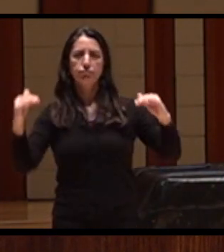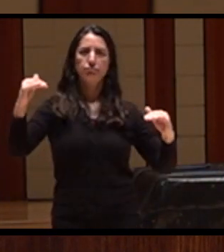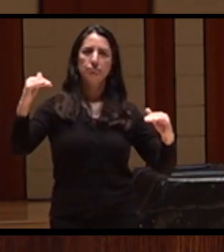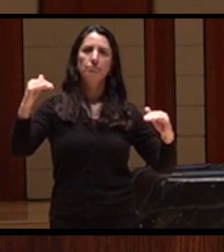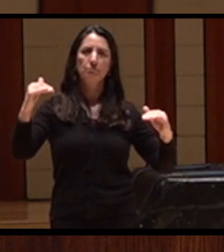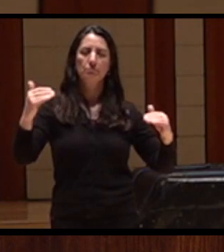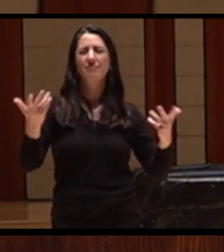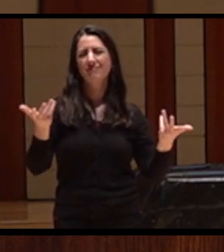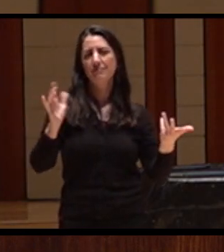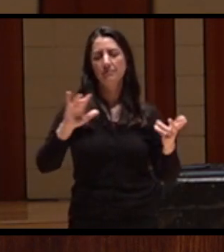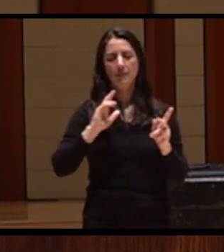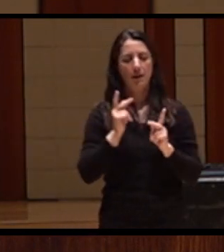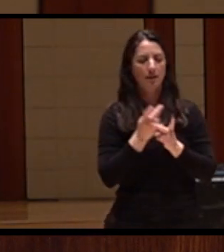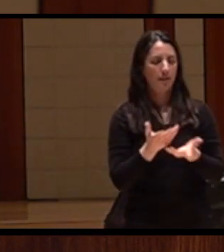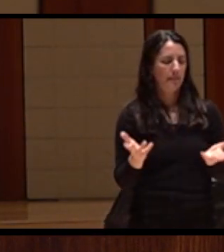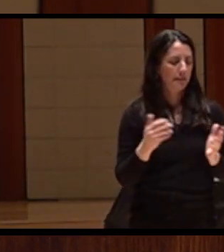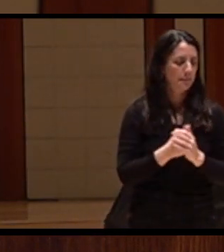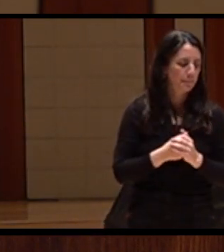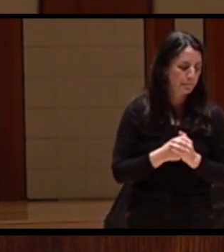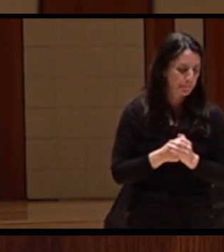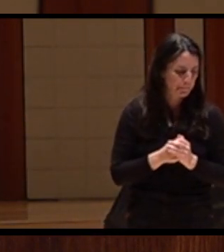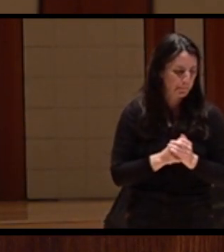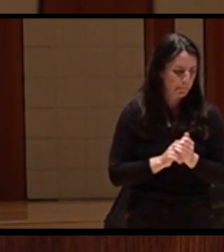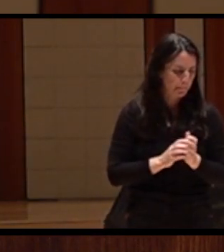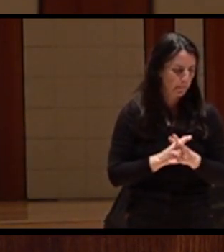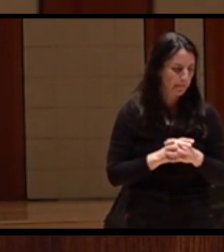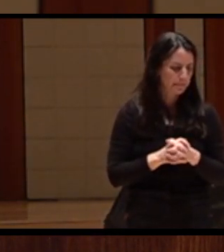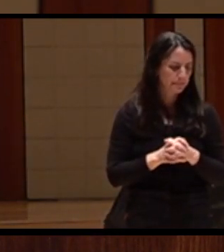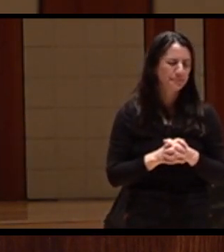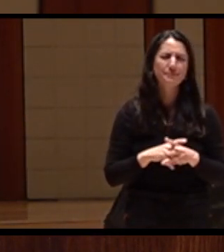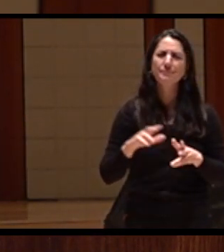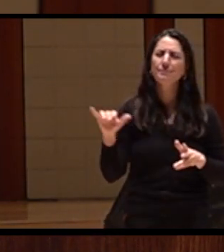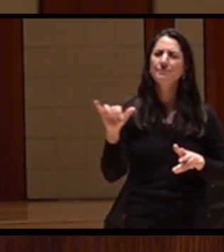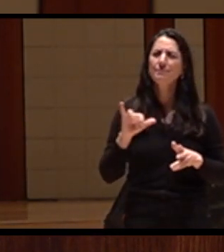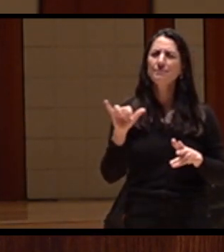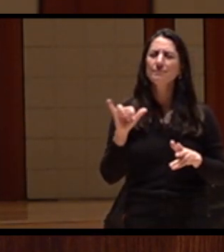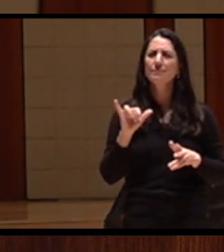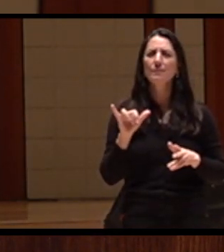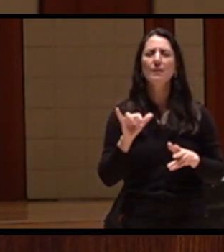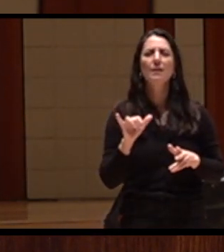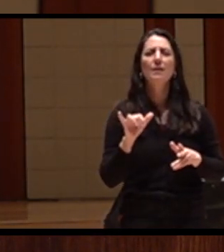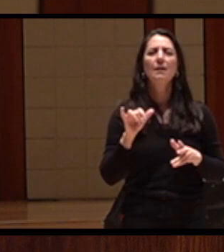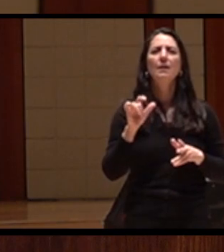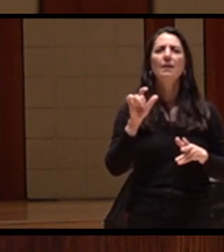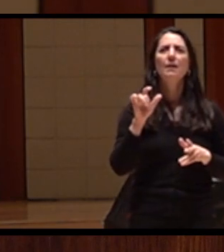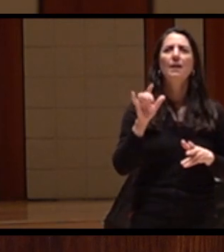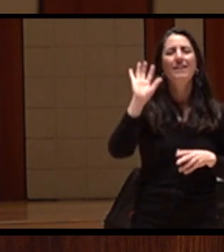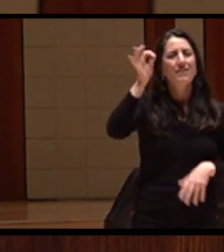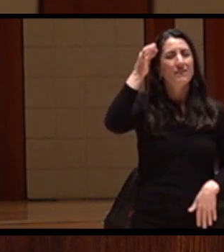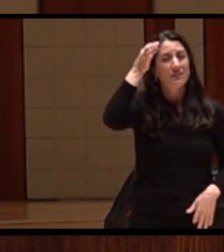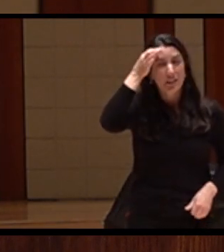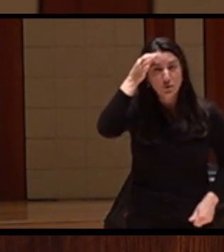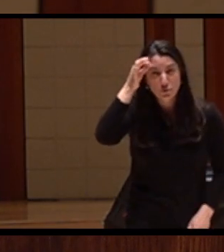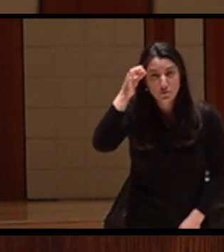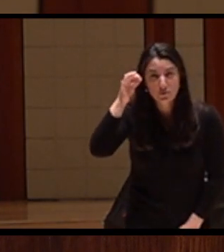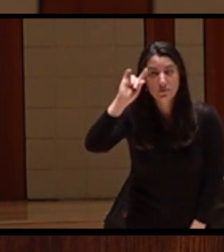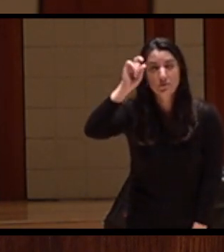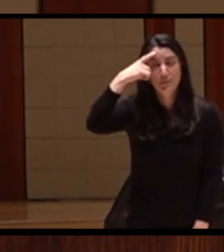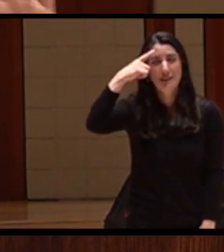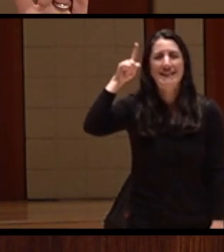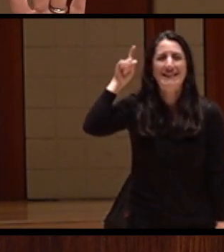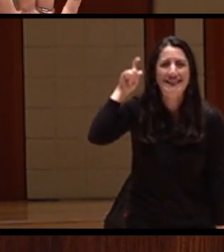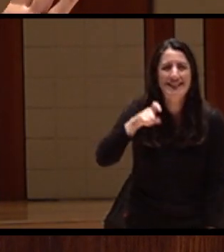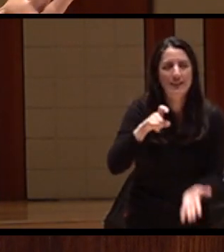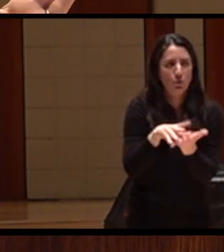I think importantly, too, we have to acknowledge ecological values of leaving water in the river and turn away from